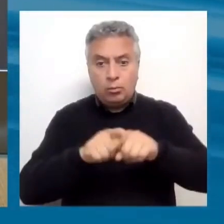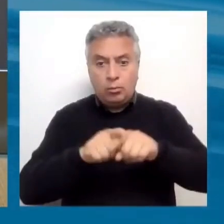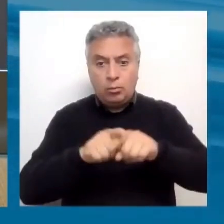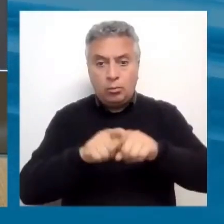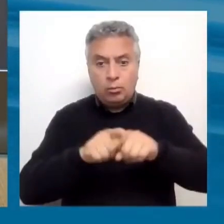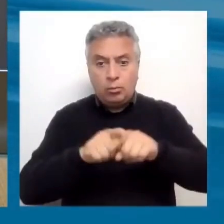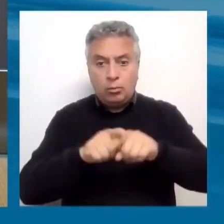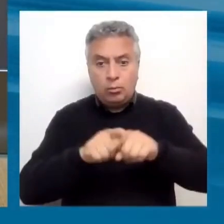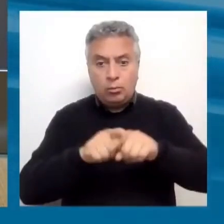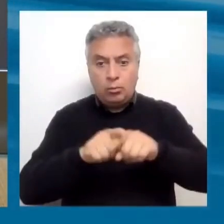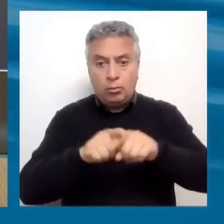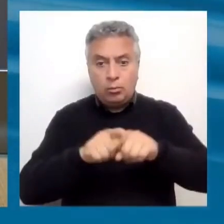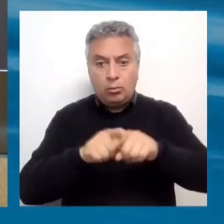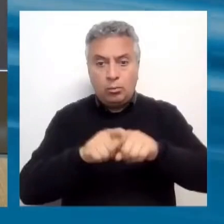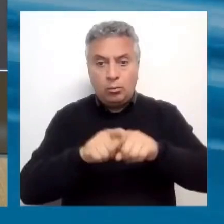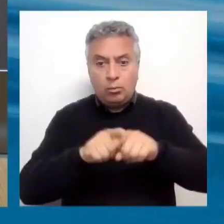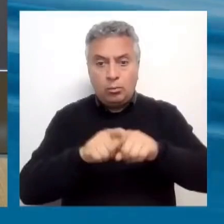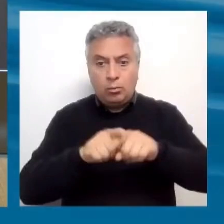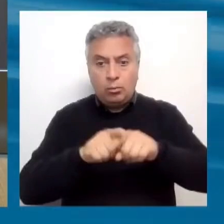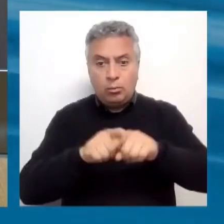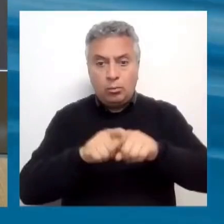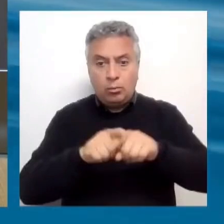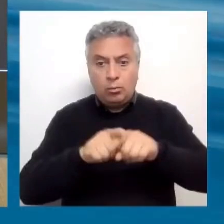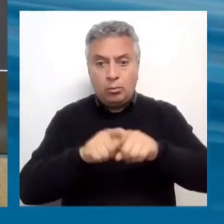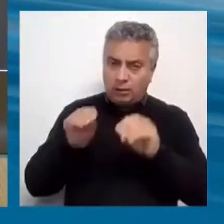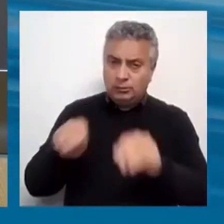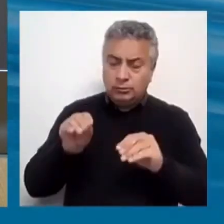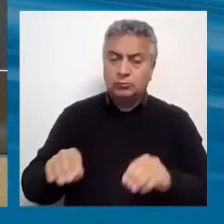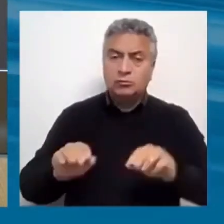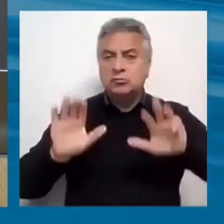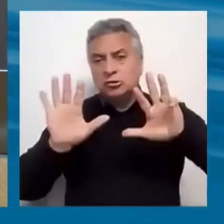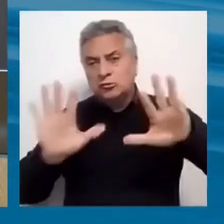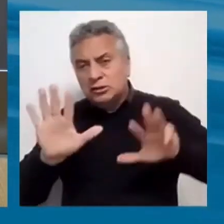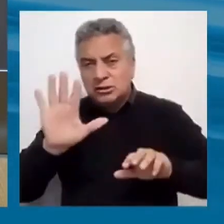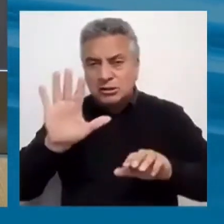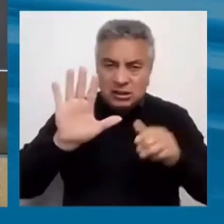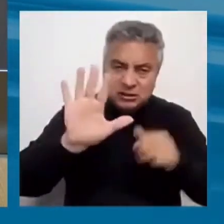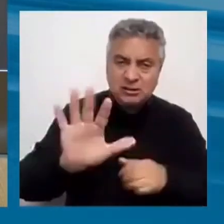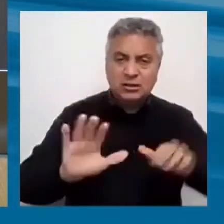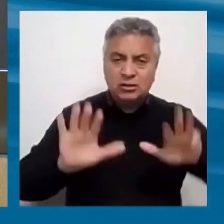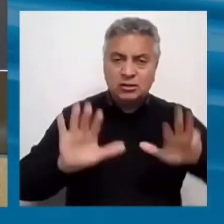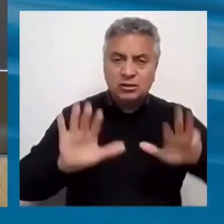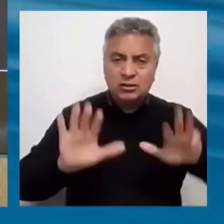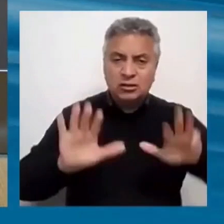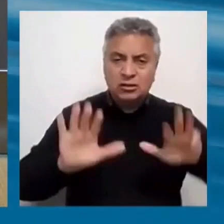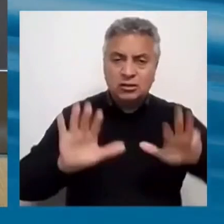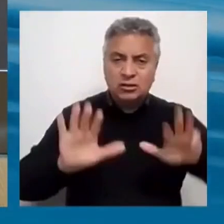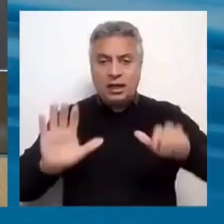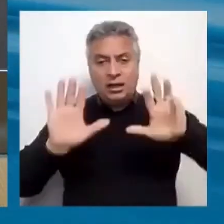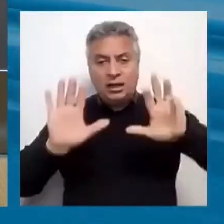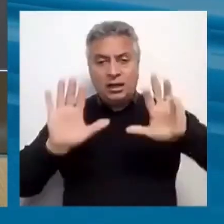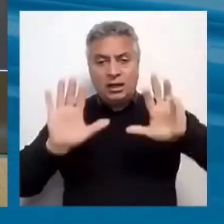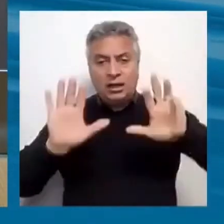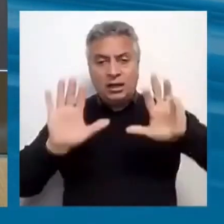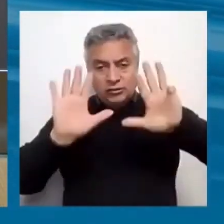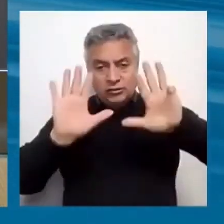97 percent literate. And of course there are challenges, and we do need to reflect on those challenges. A significant amount of